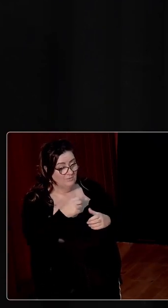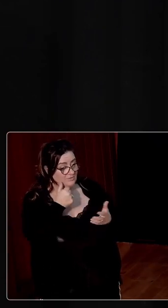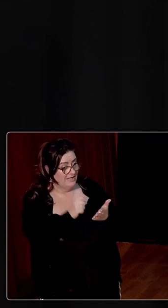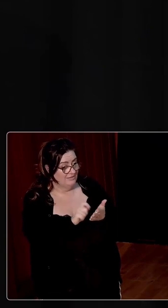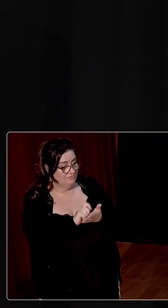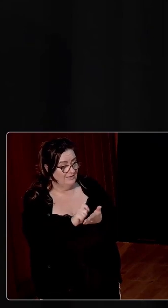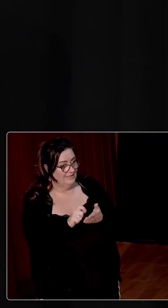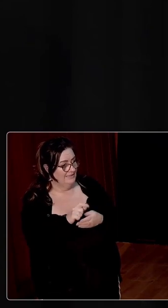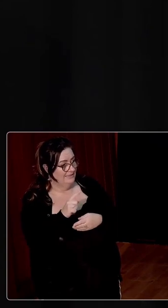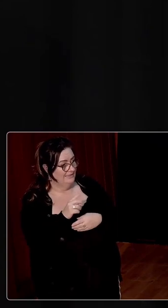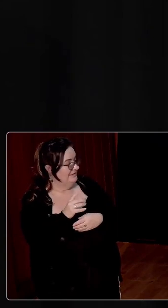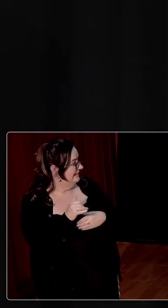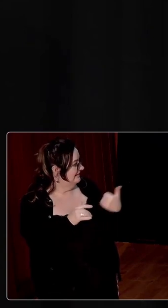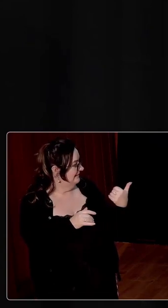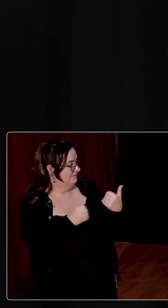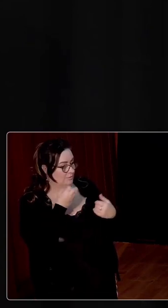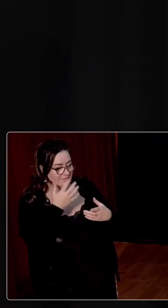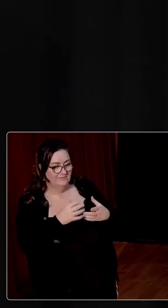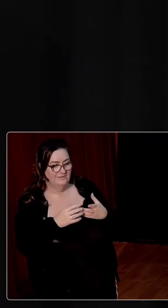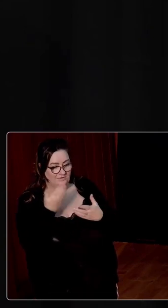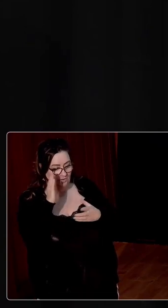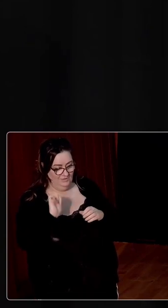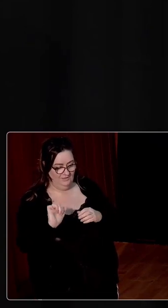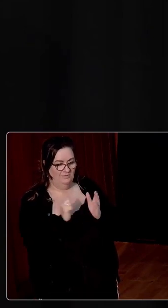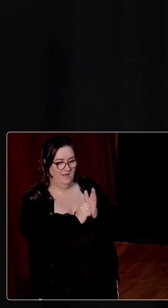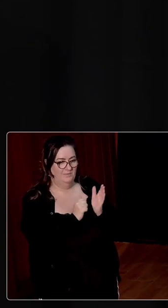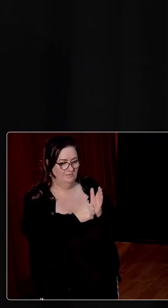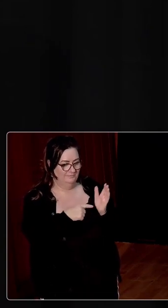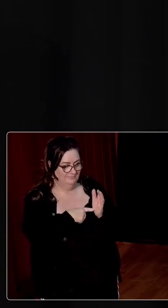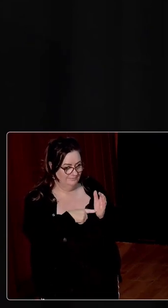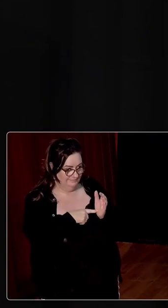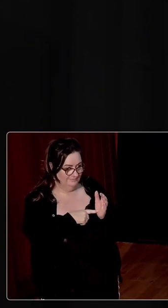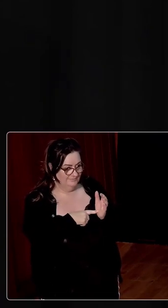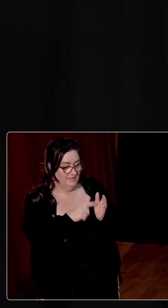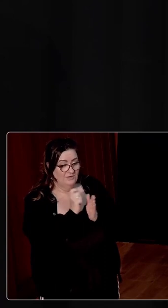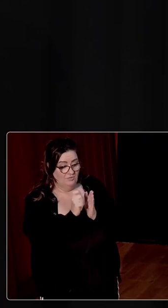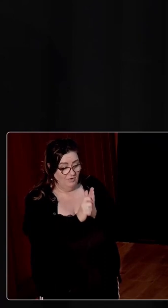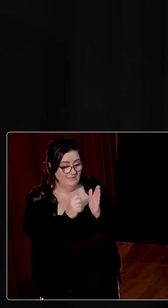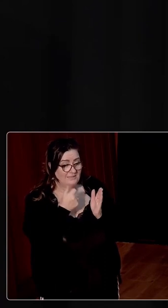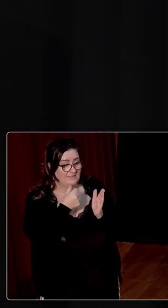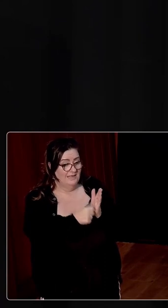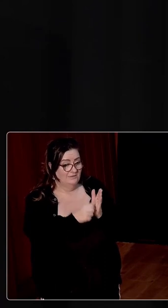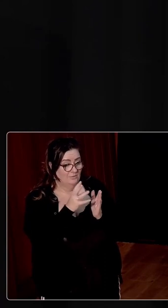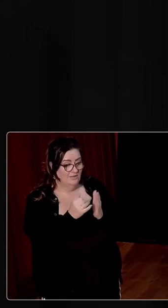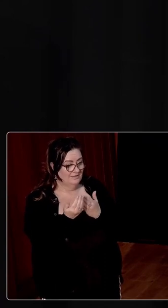people who are writing letters that Lindsay has wonderfully illustrated in her paper, they're writing letters because